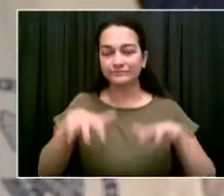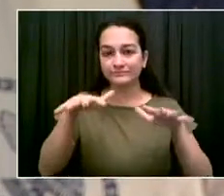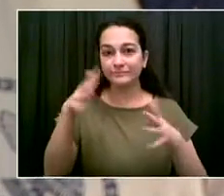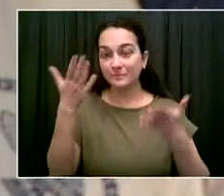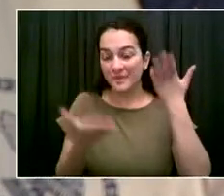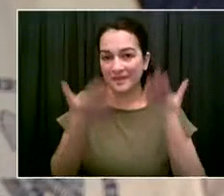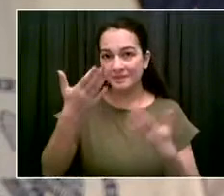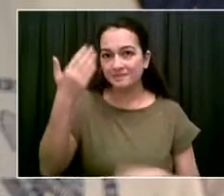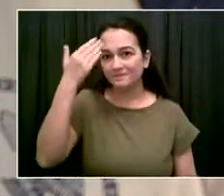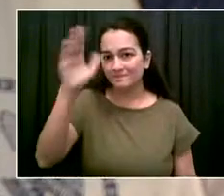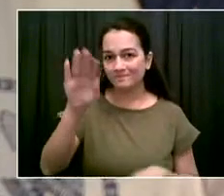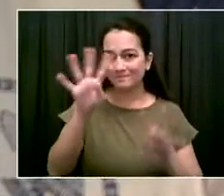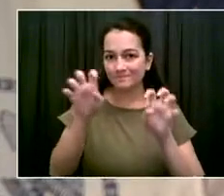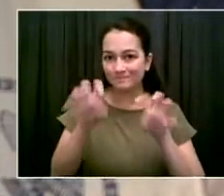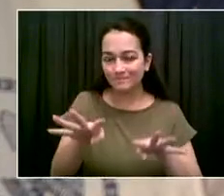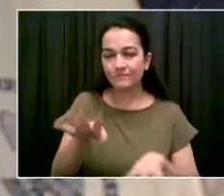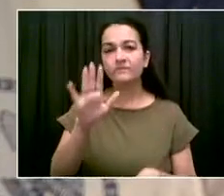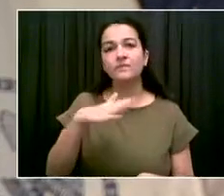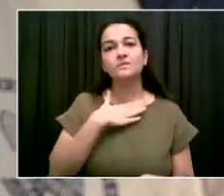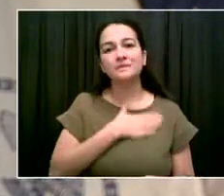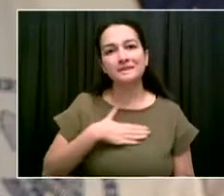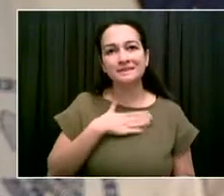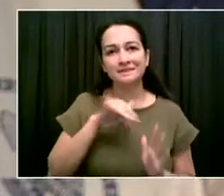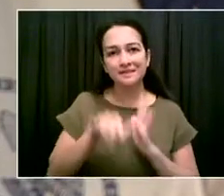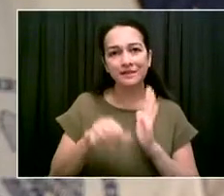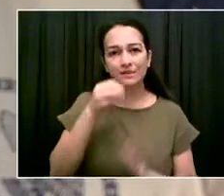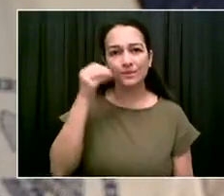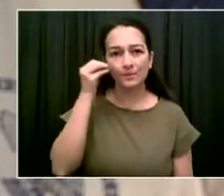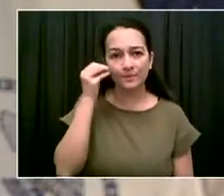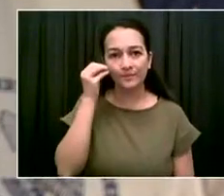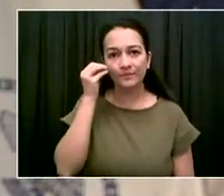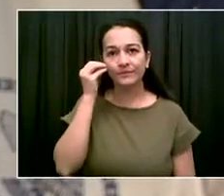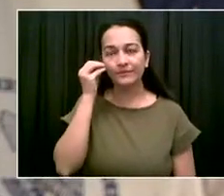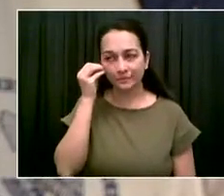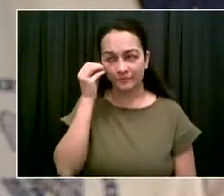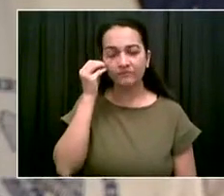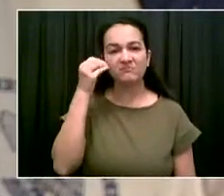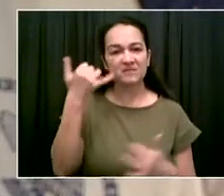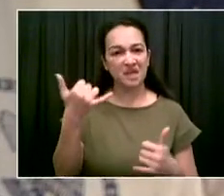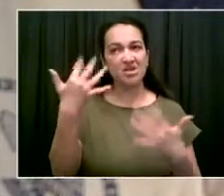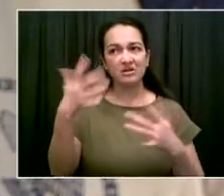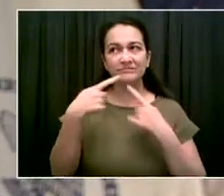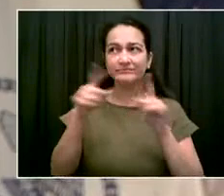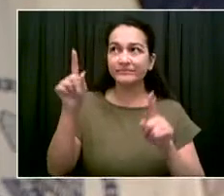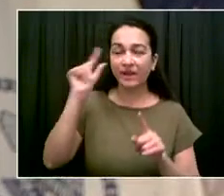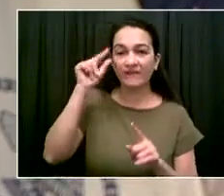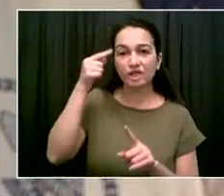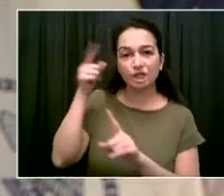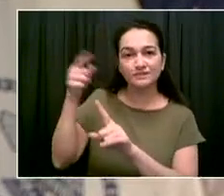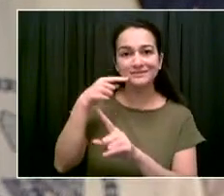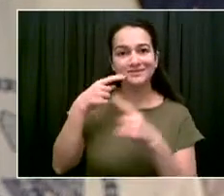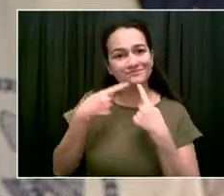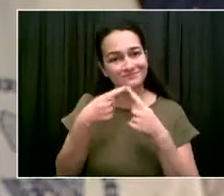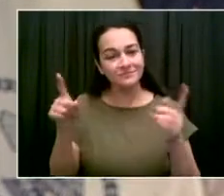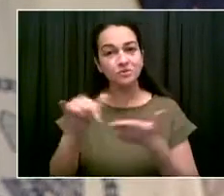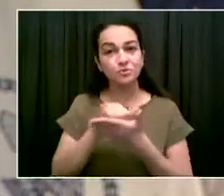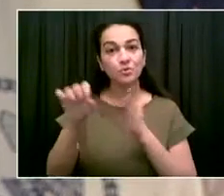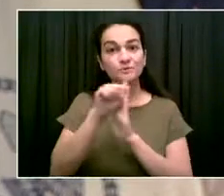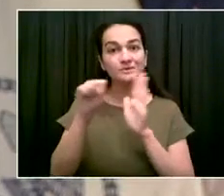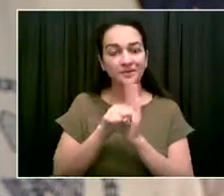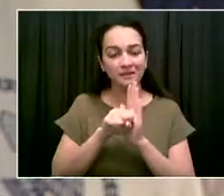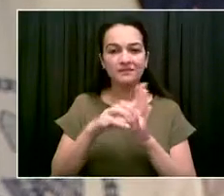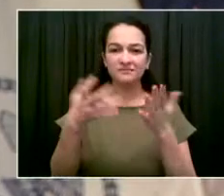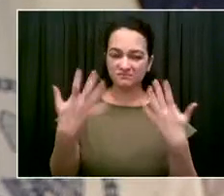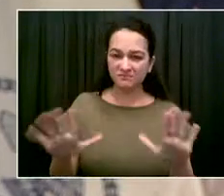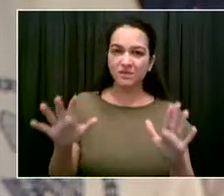state emergency in New York City. We have done that because we are preparing for tough impacts and we need to be ready. We need to be able to